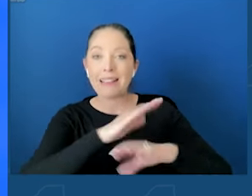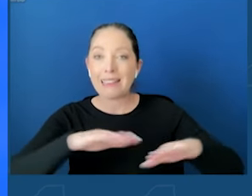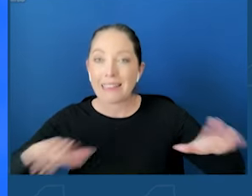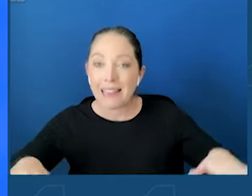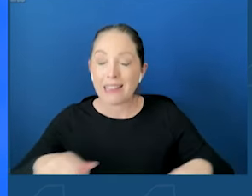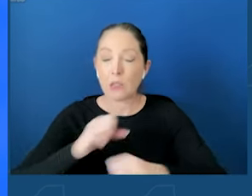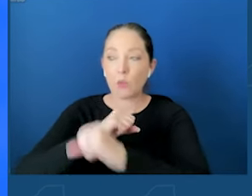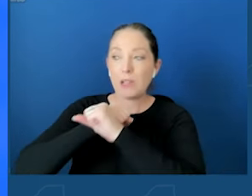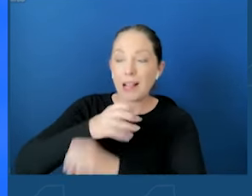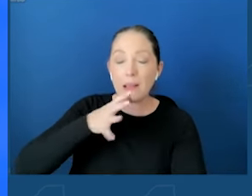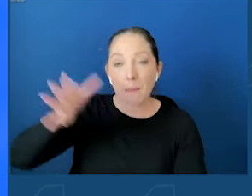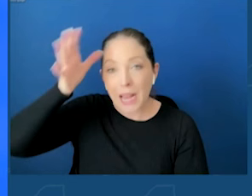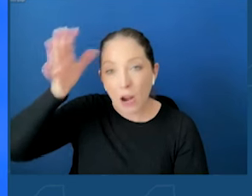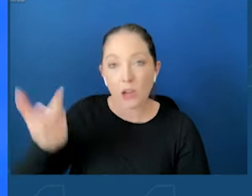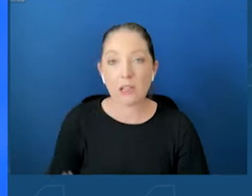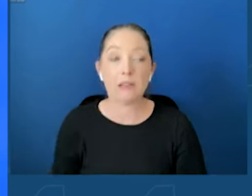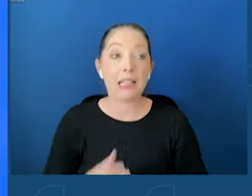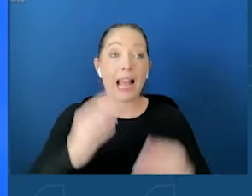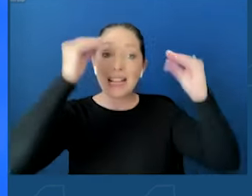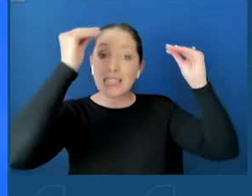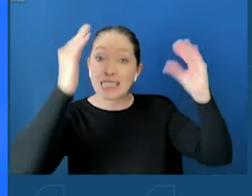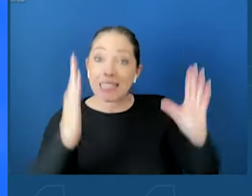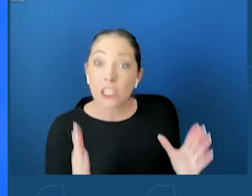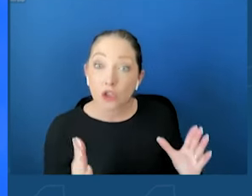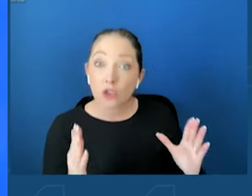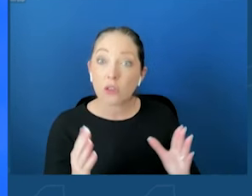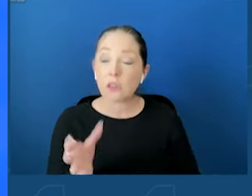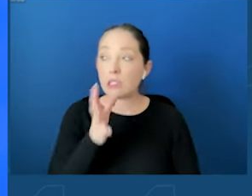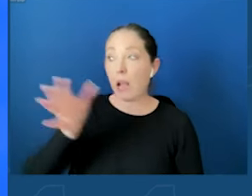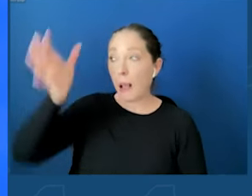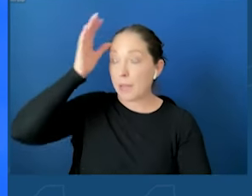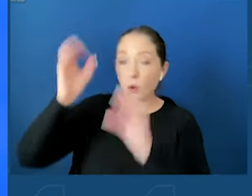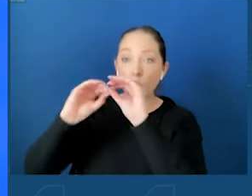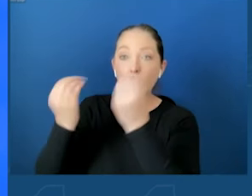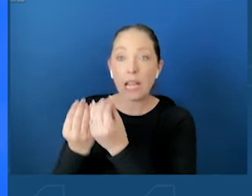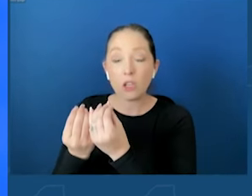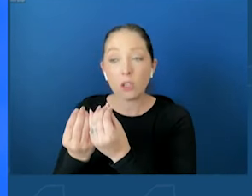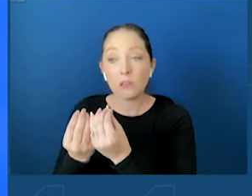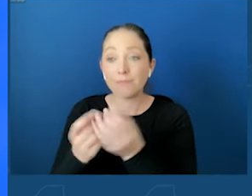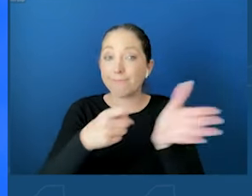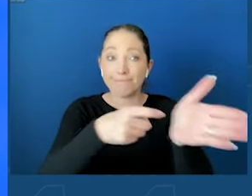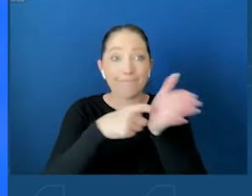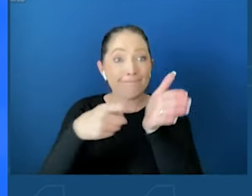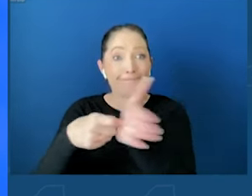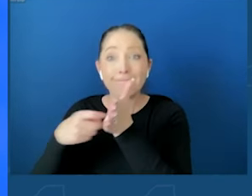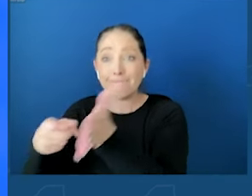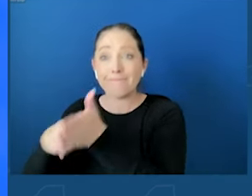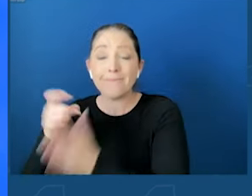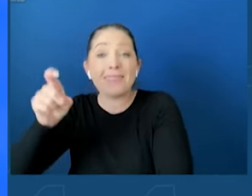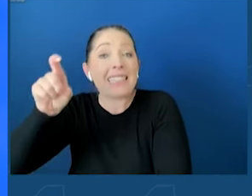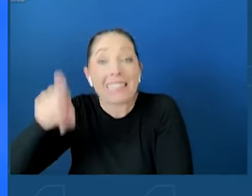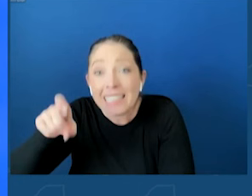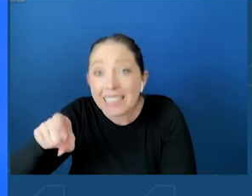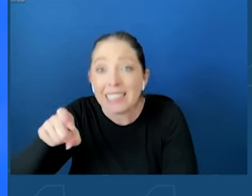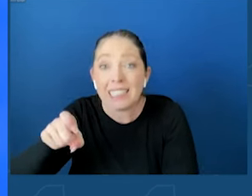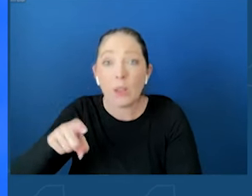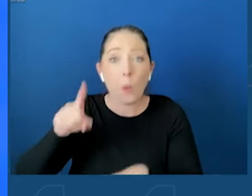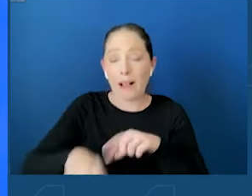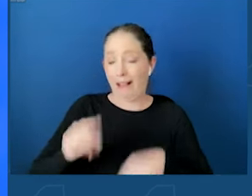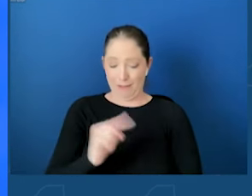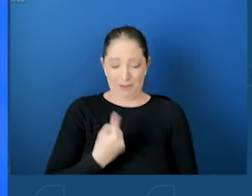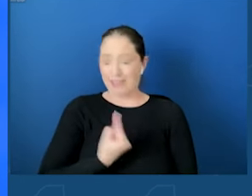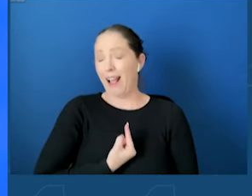parent organizations, we will need all of you. We'll need everybody. We can't go this alone because we're